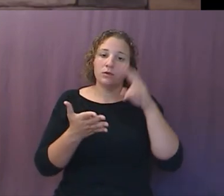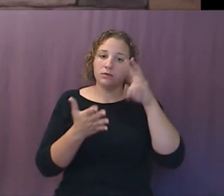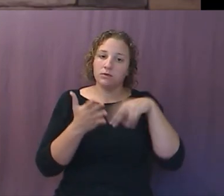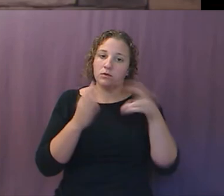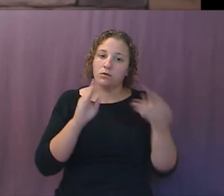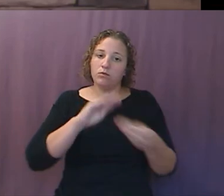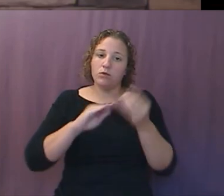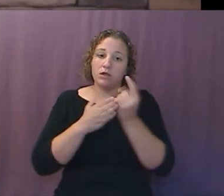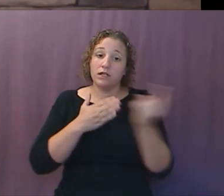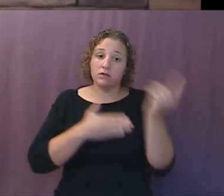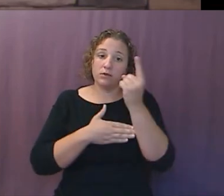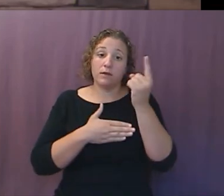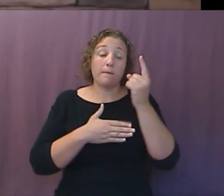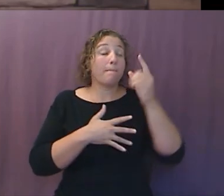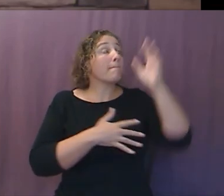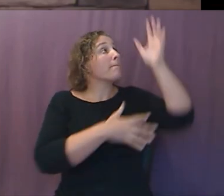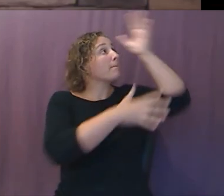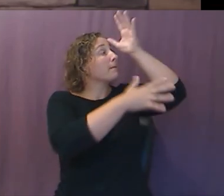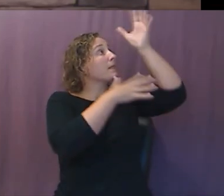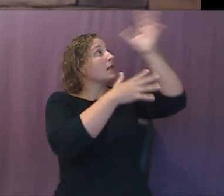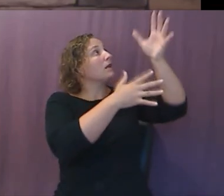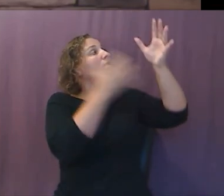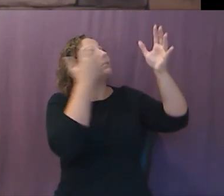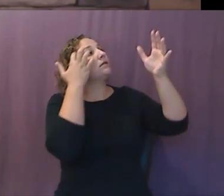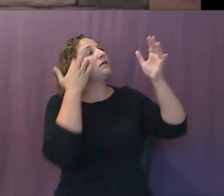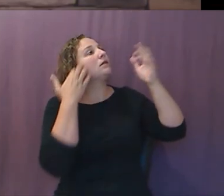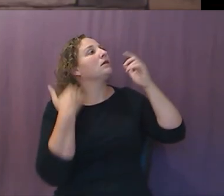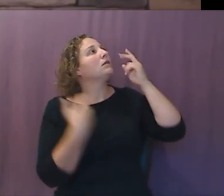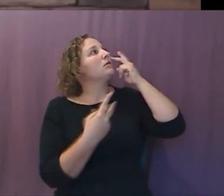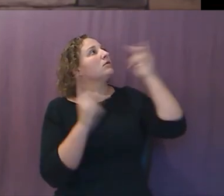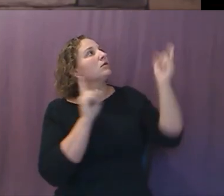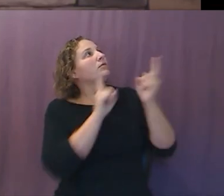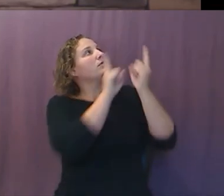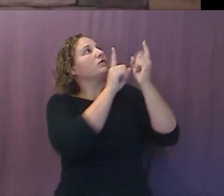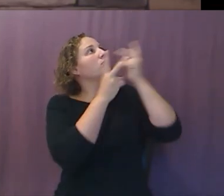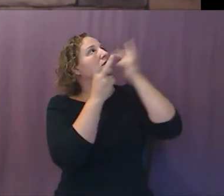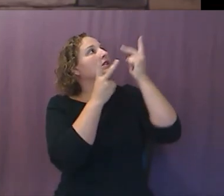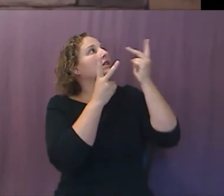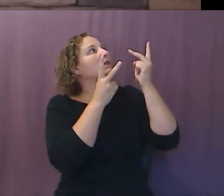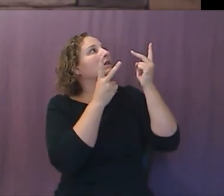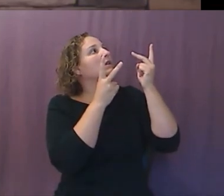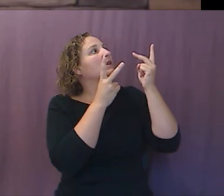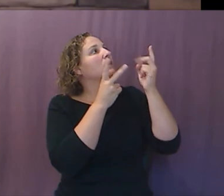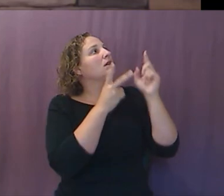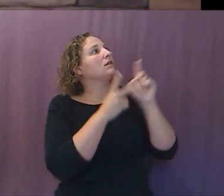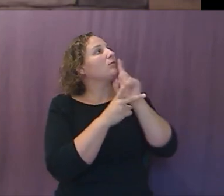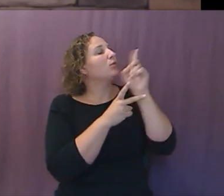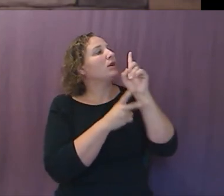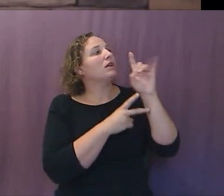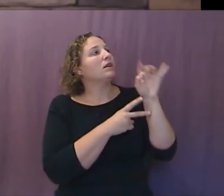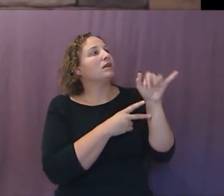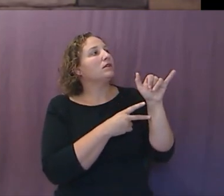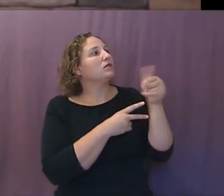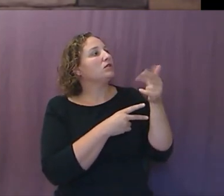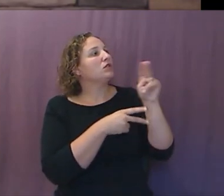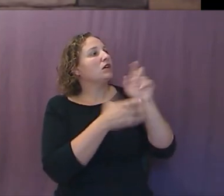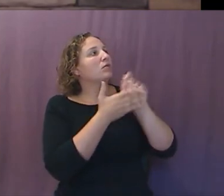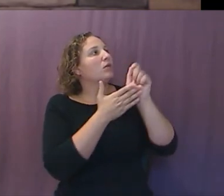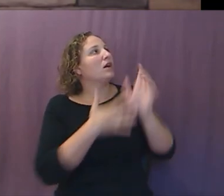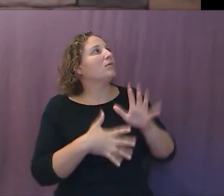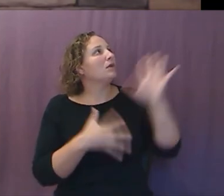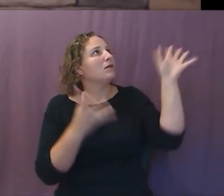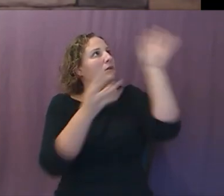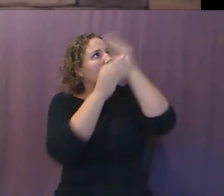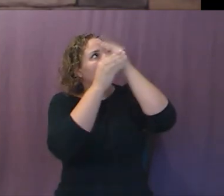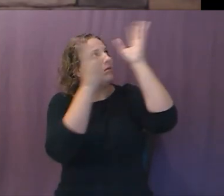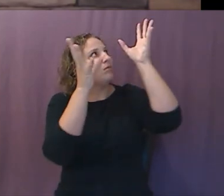Father, we come before you and we see it must have blown John's mind to watch people